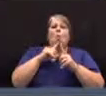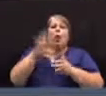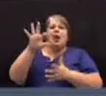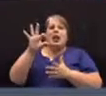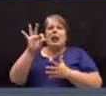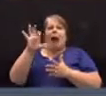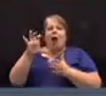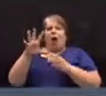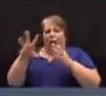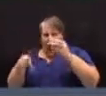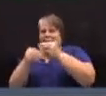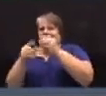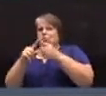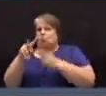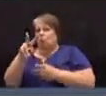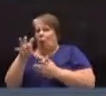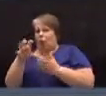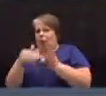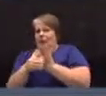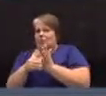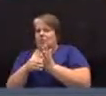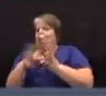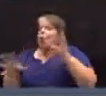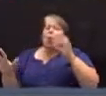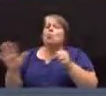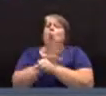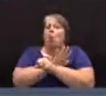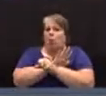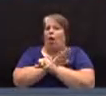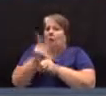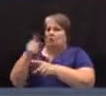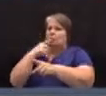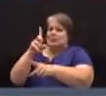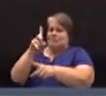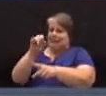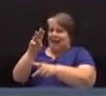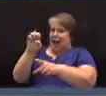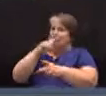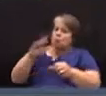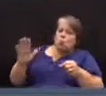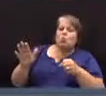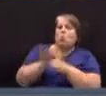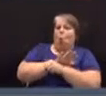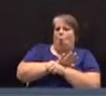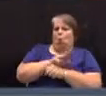Dimes? A total figure of $900,000. Okay. So, all right. So,